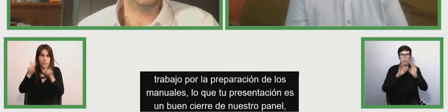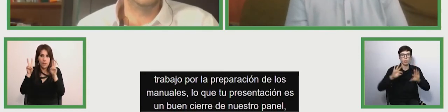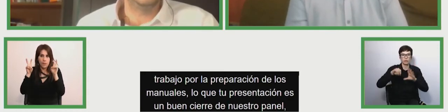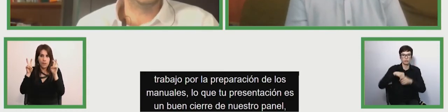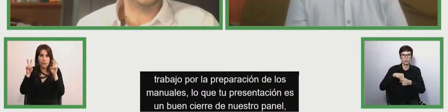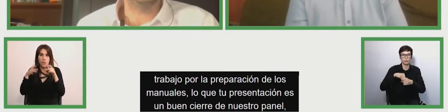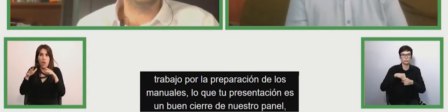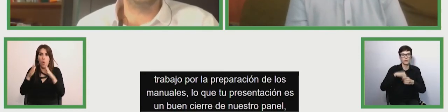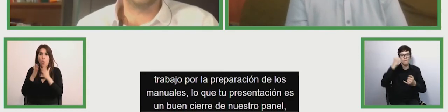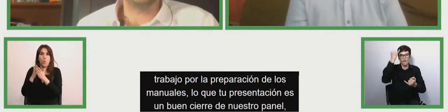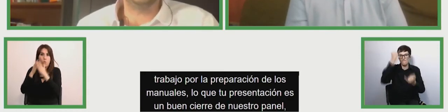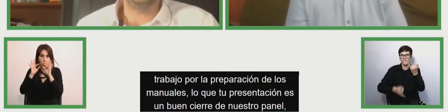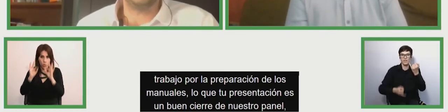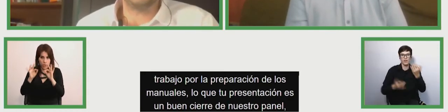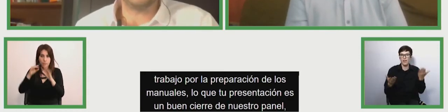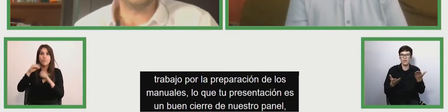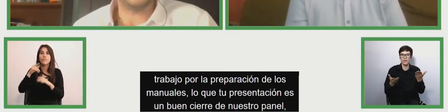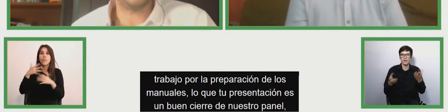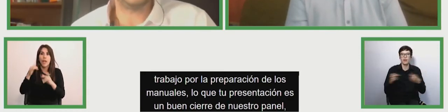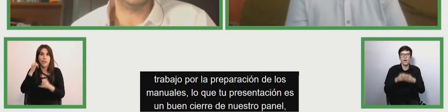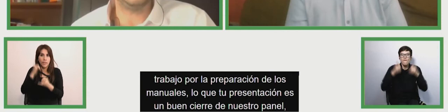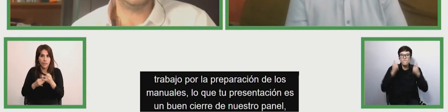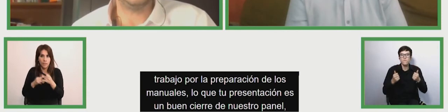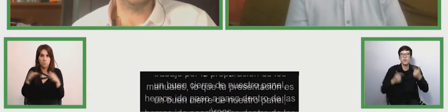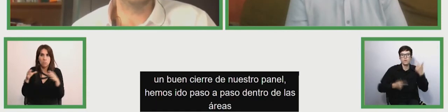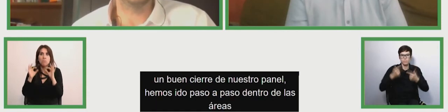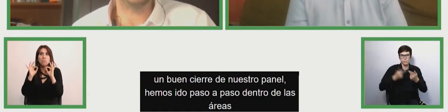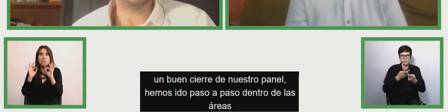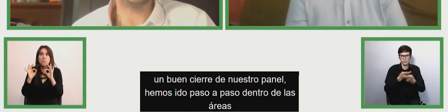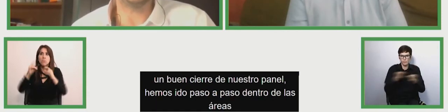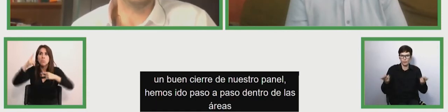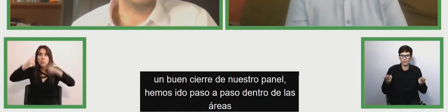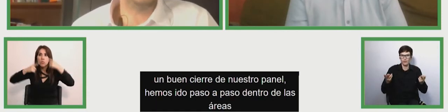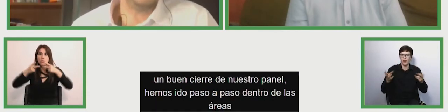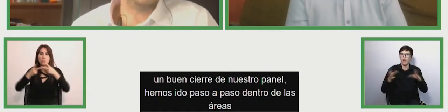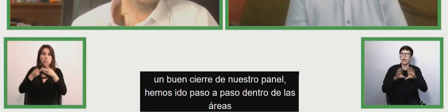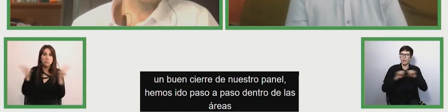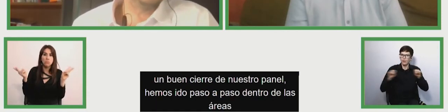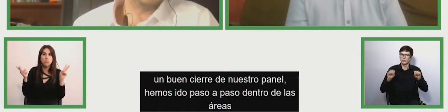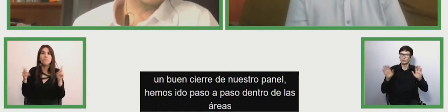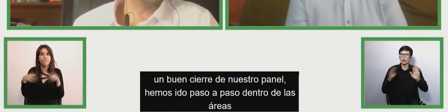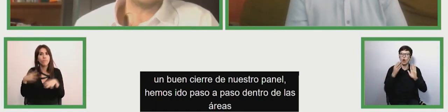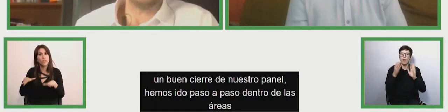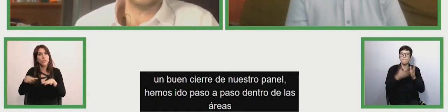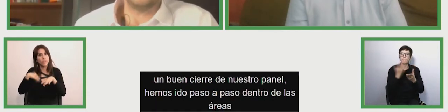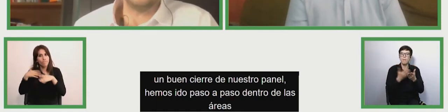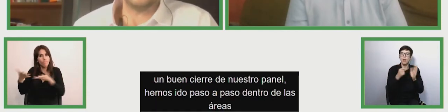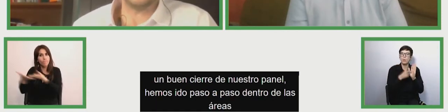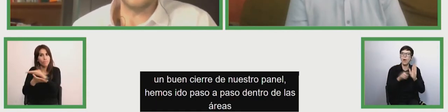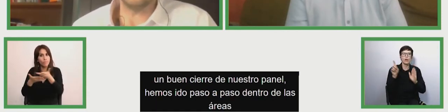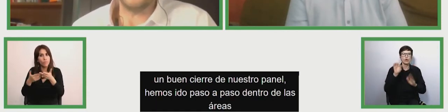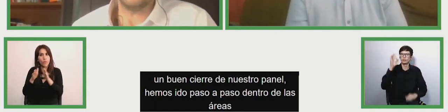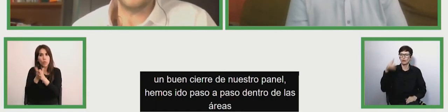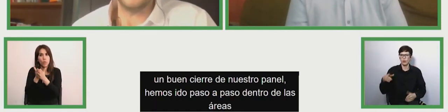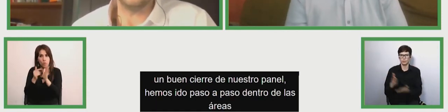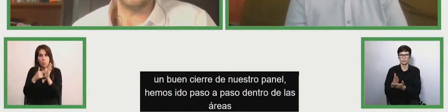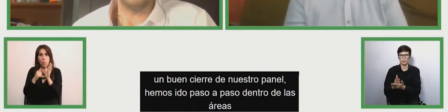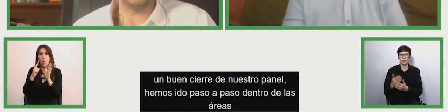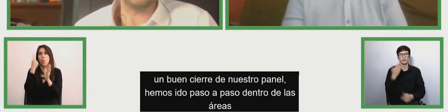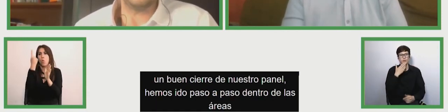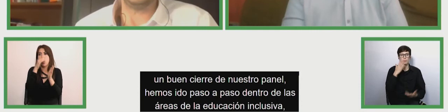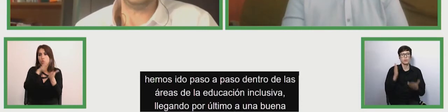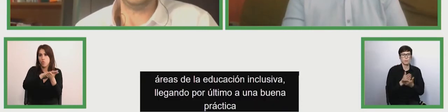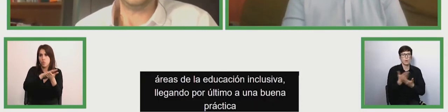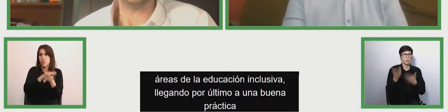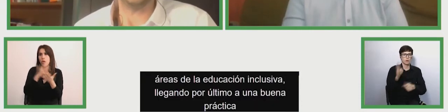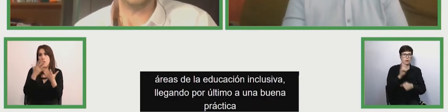dimension of the inclusive education and writing to best practices and some manuals which are not manuals for students yeah as you well said